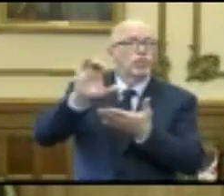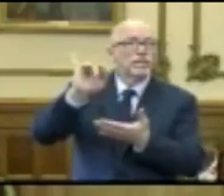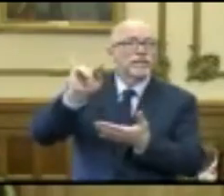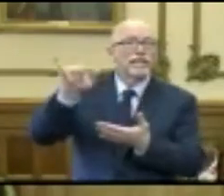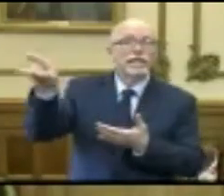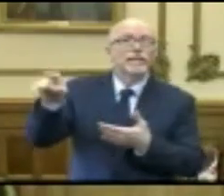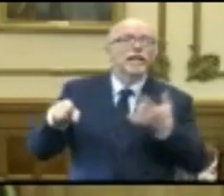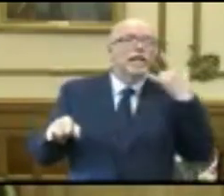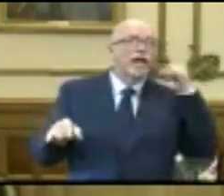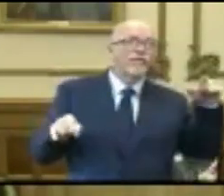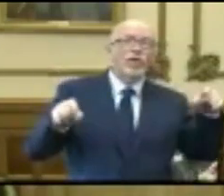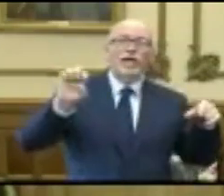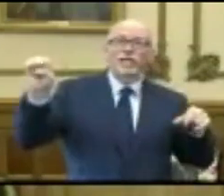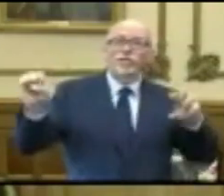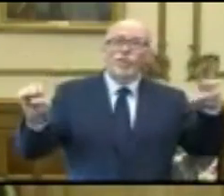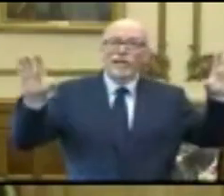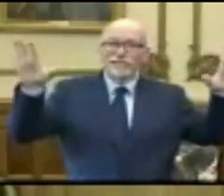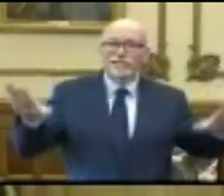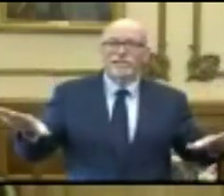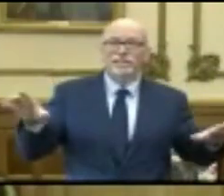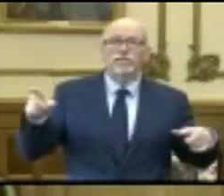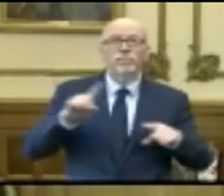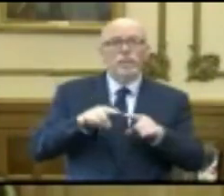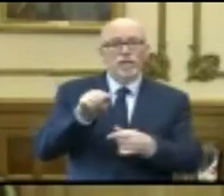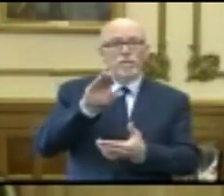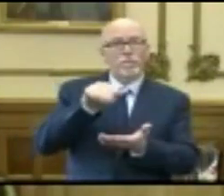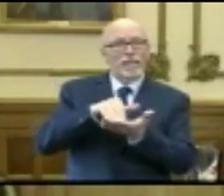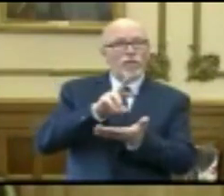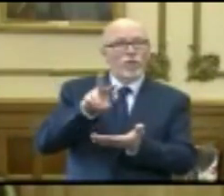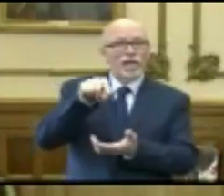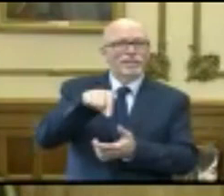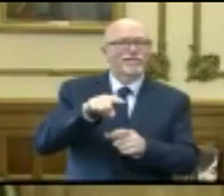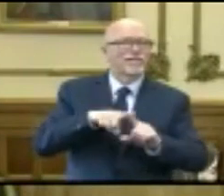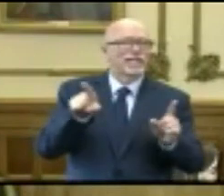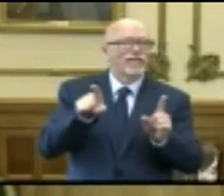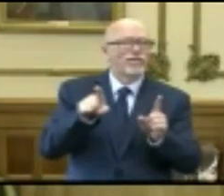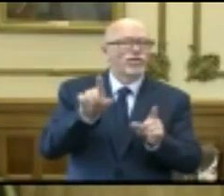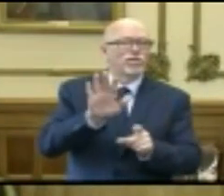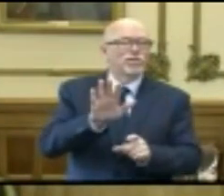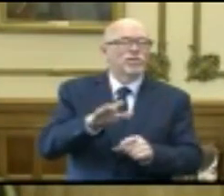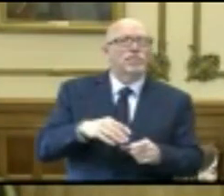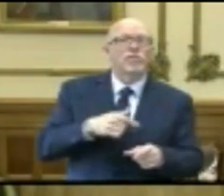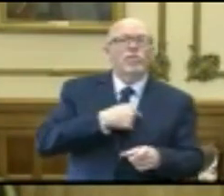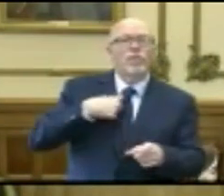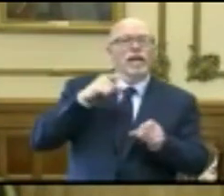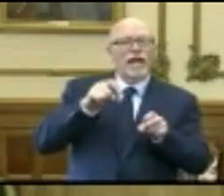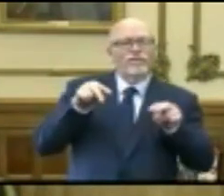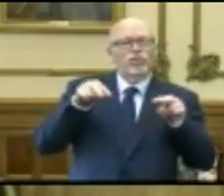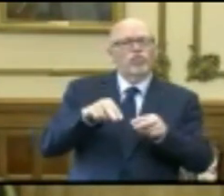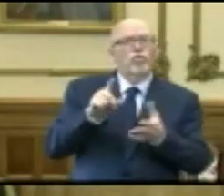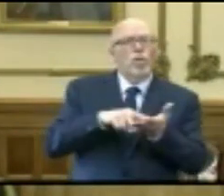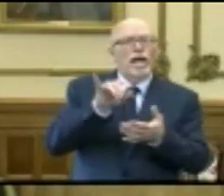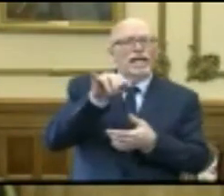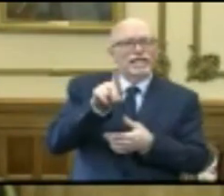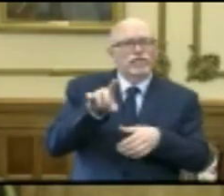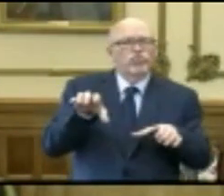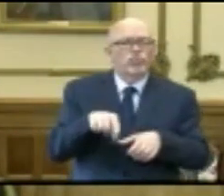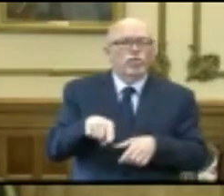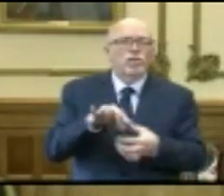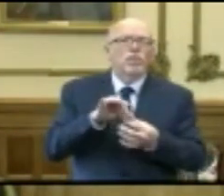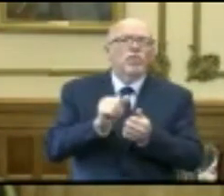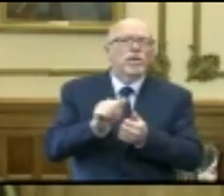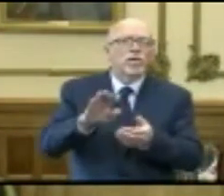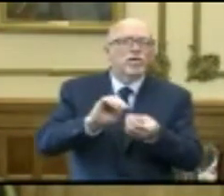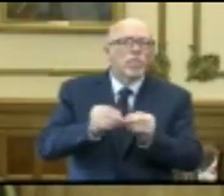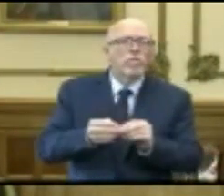California, but realistically, the Midwest is in a different place, and we really need to look at what Indiana is doing with regards to the